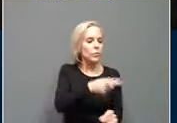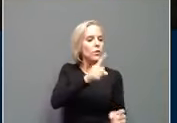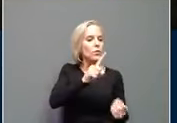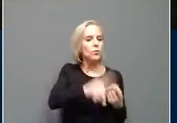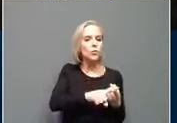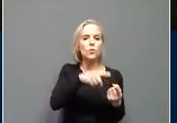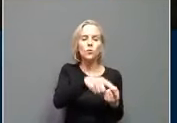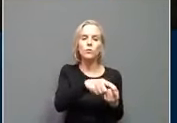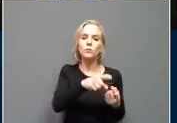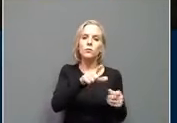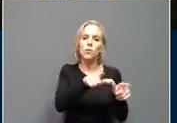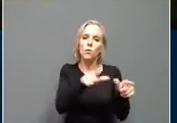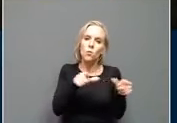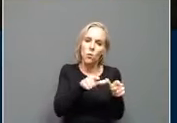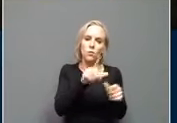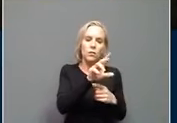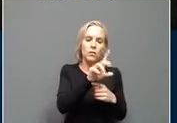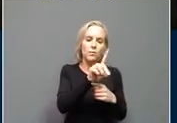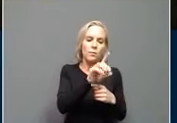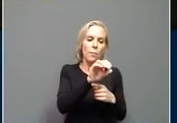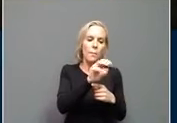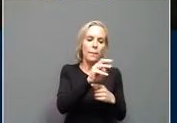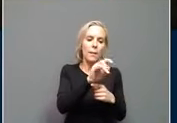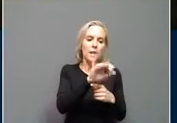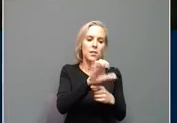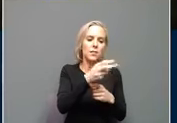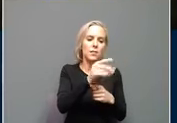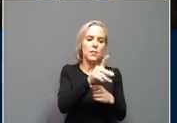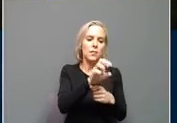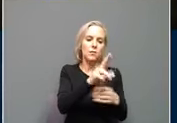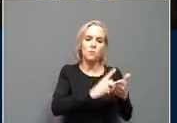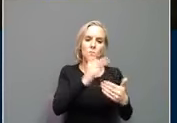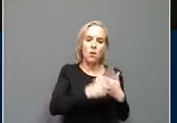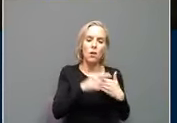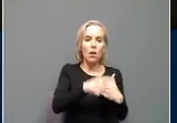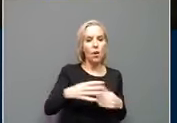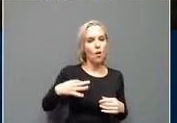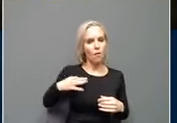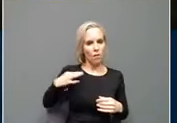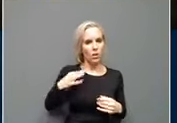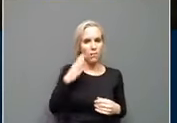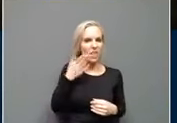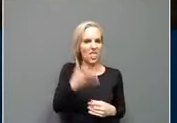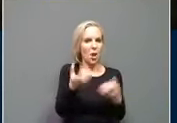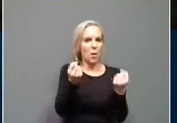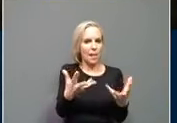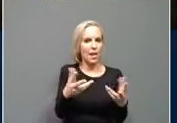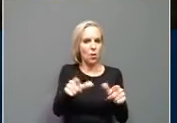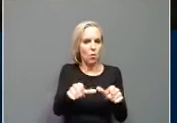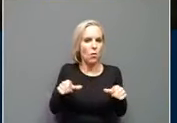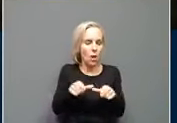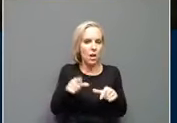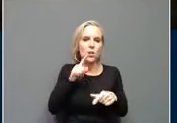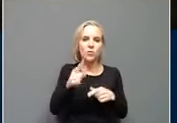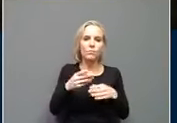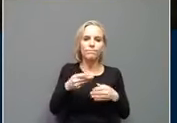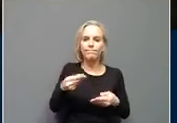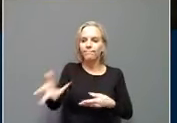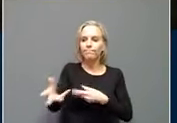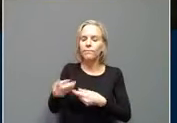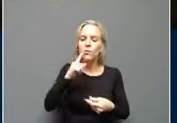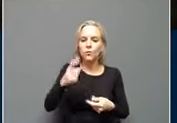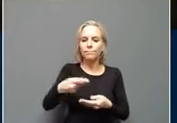shelter program. Volunteers will be on site at many Kroger locations to share the program shopping list, or